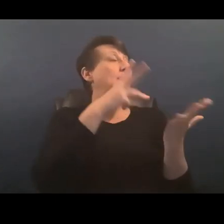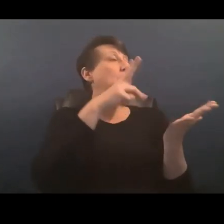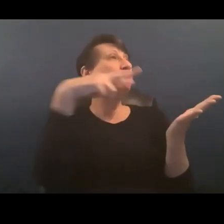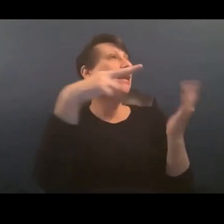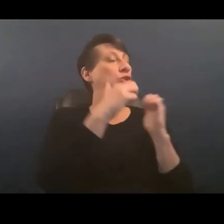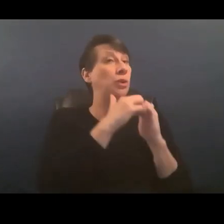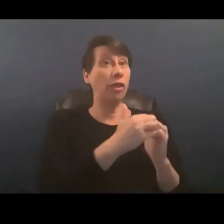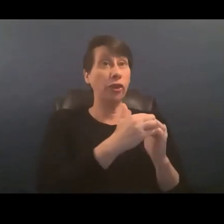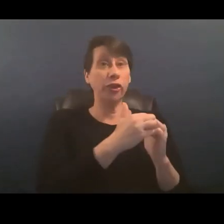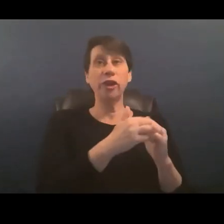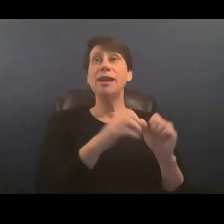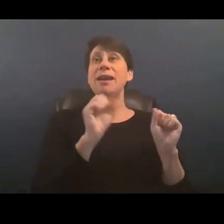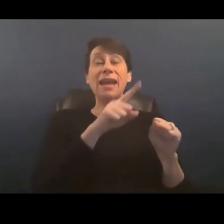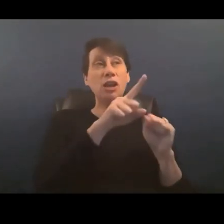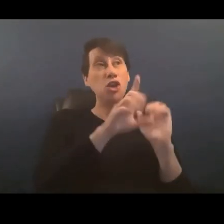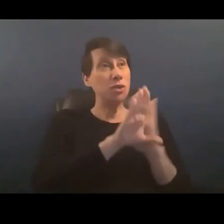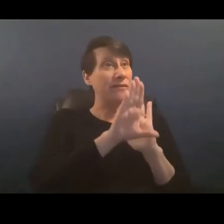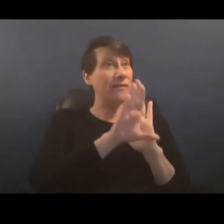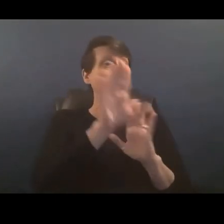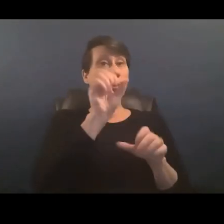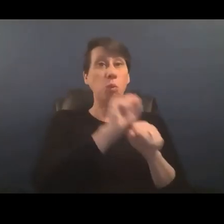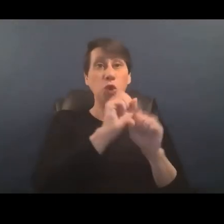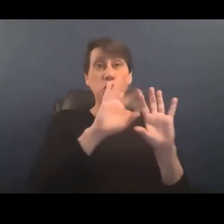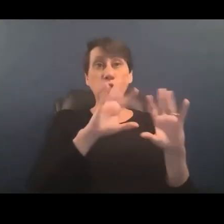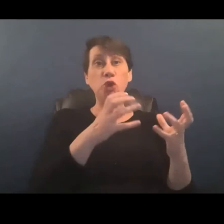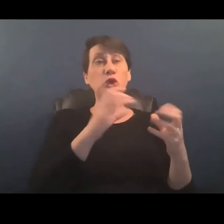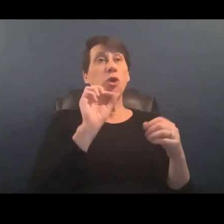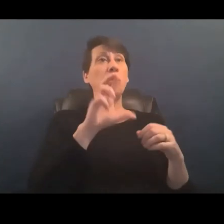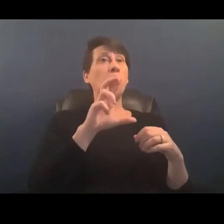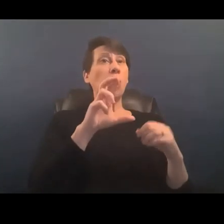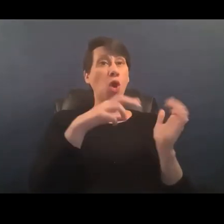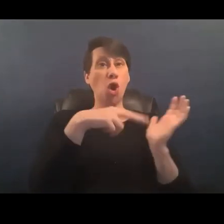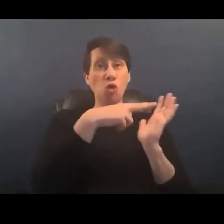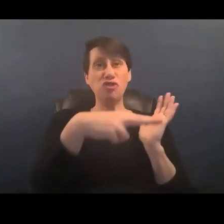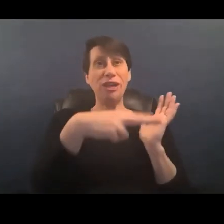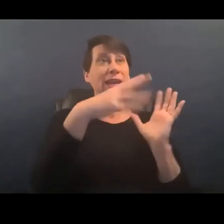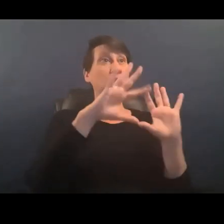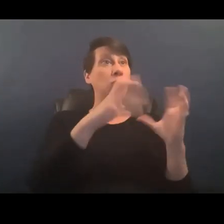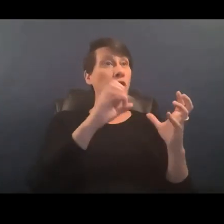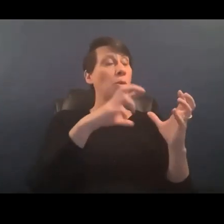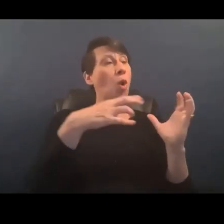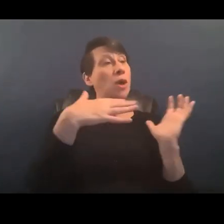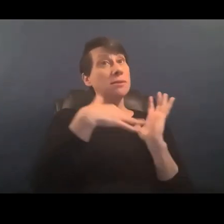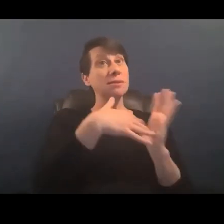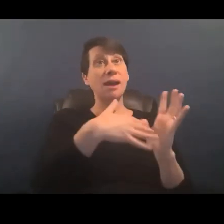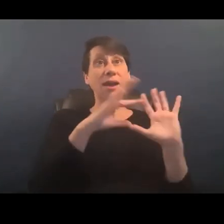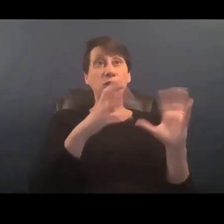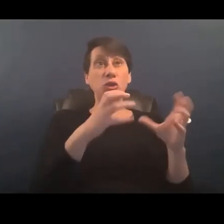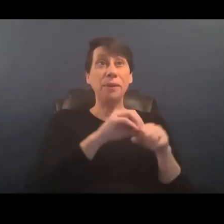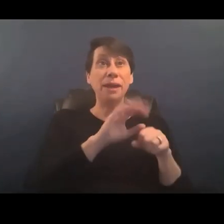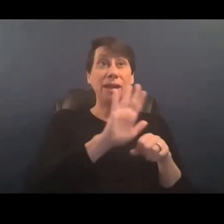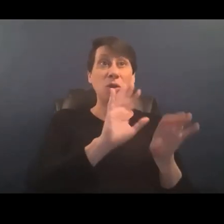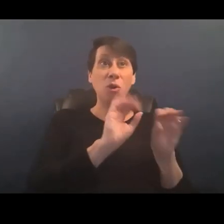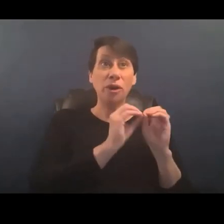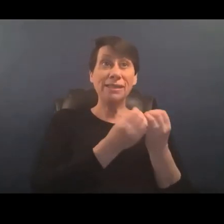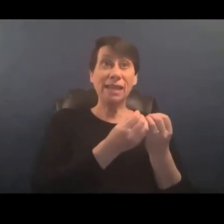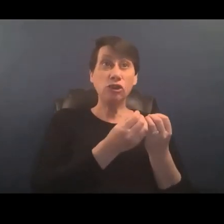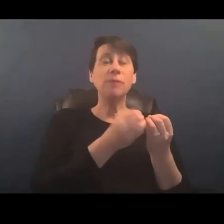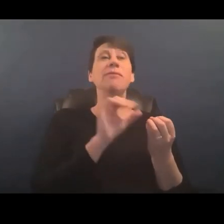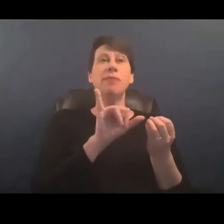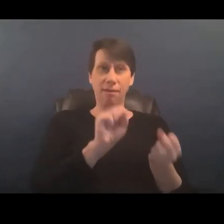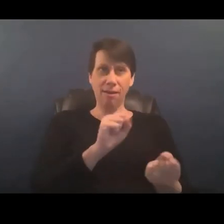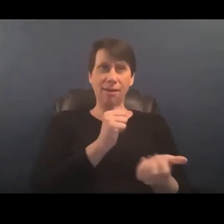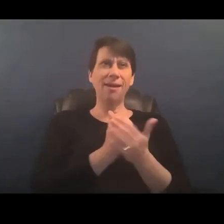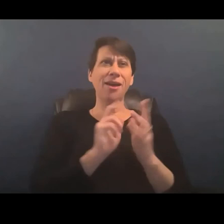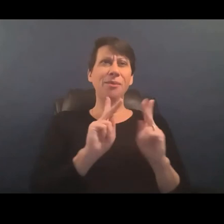so can you can you develop a work group or a reading group or study group um within your organization that can help folks